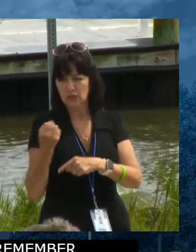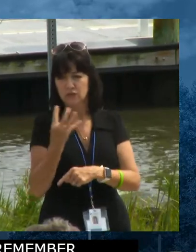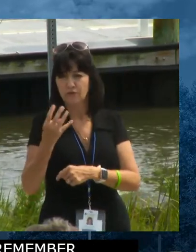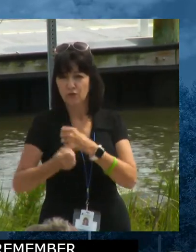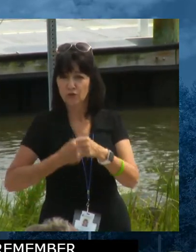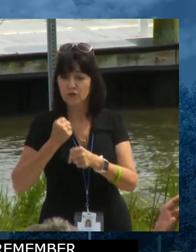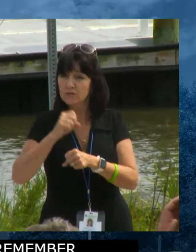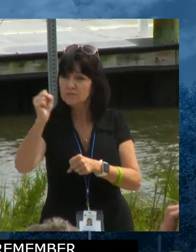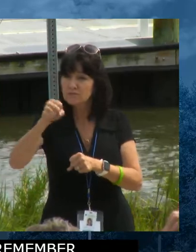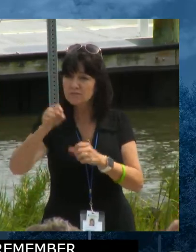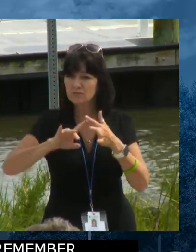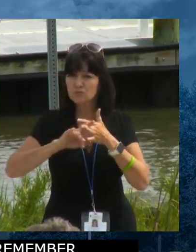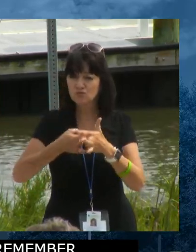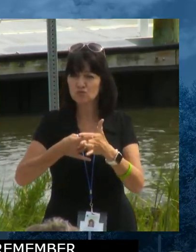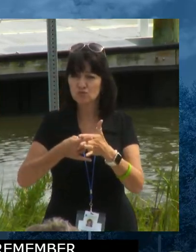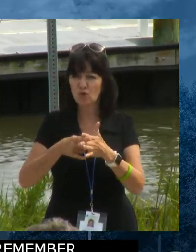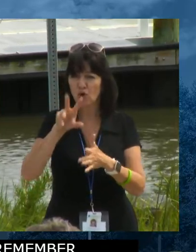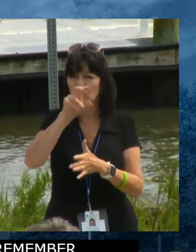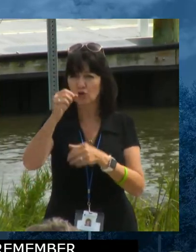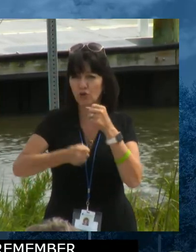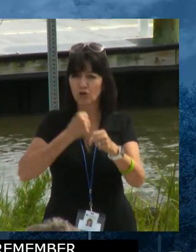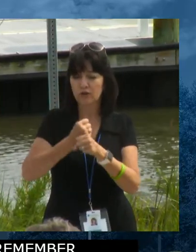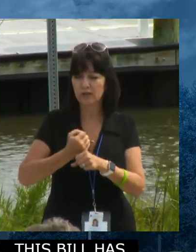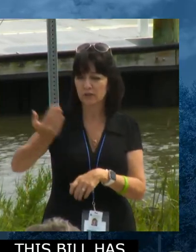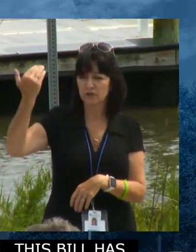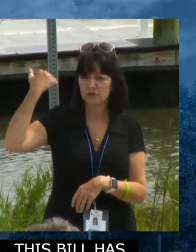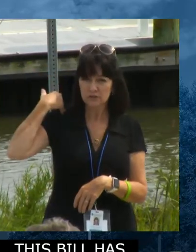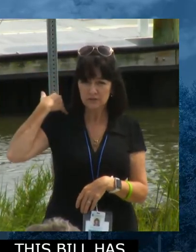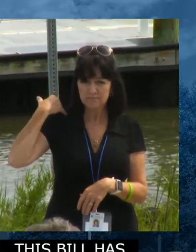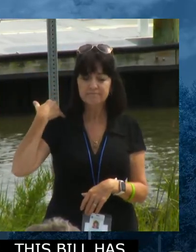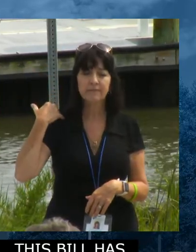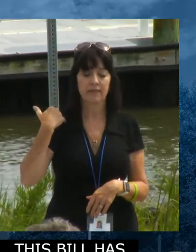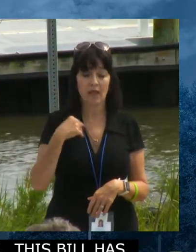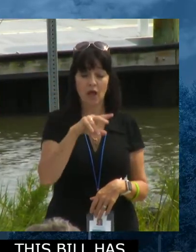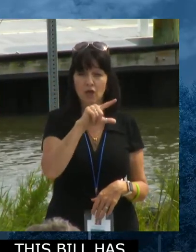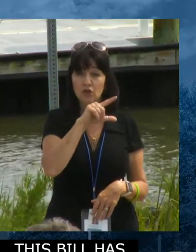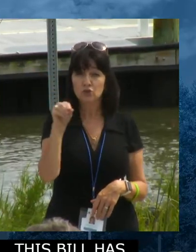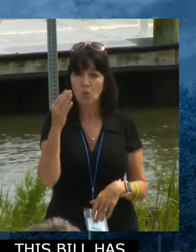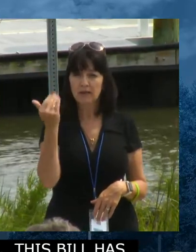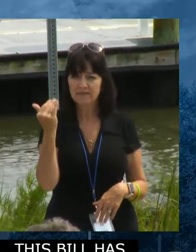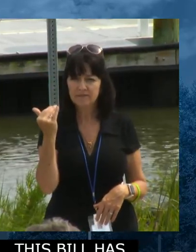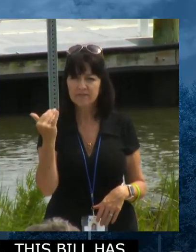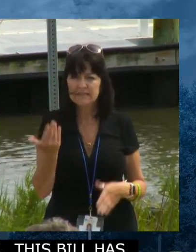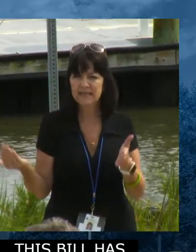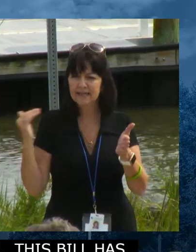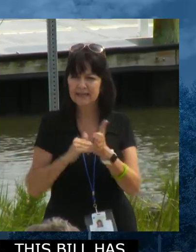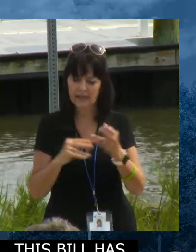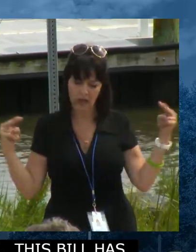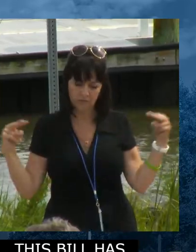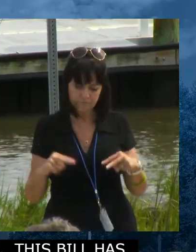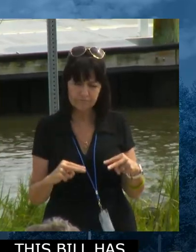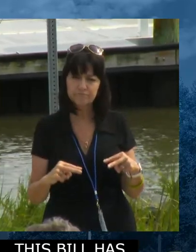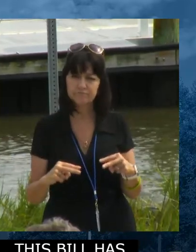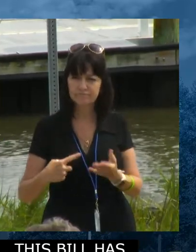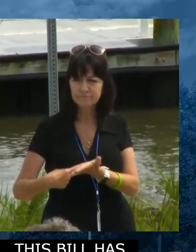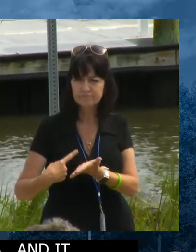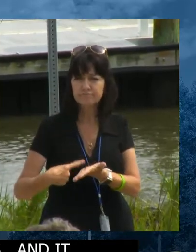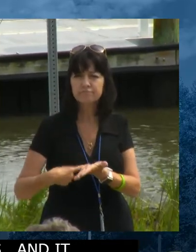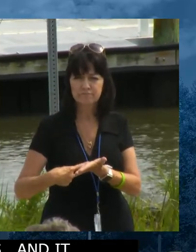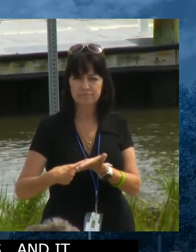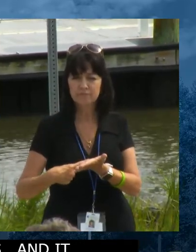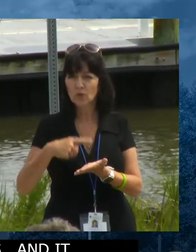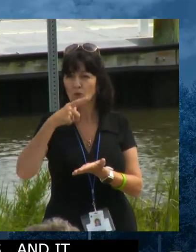30 years ago. And then it started back in 2015 when we picked it up again. And the champions for that were